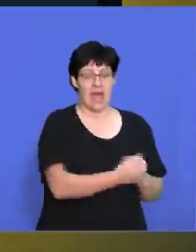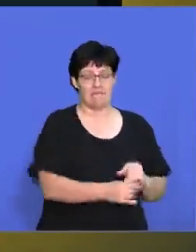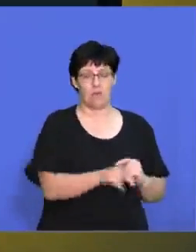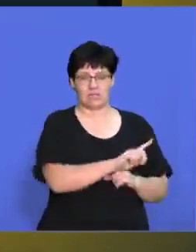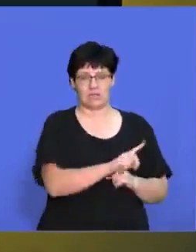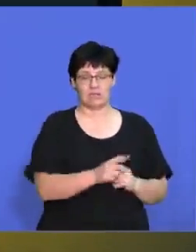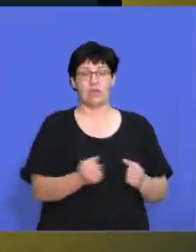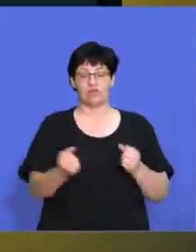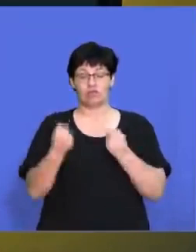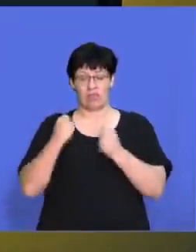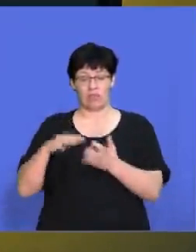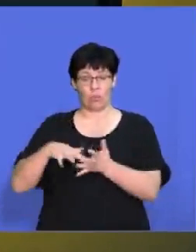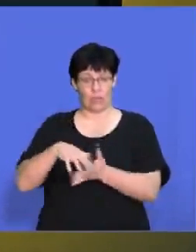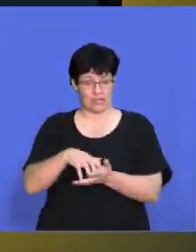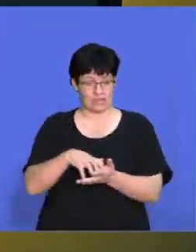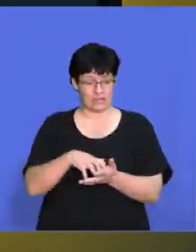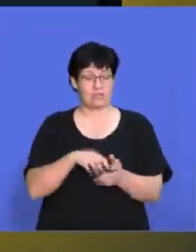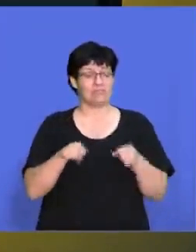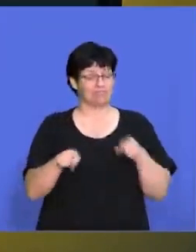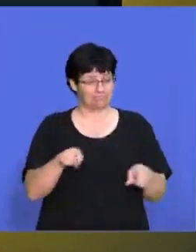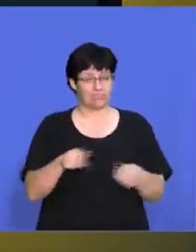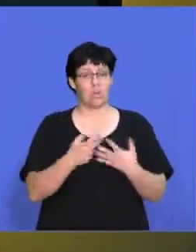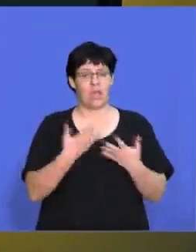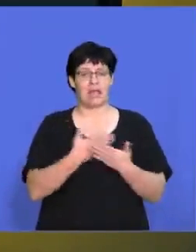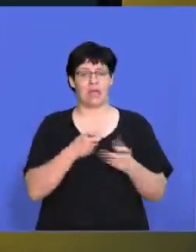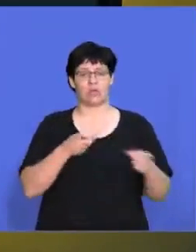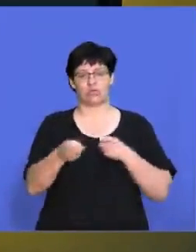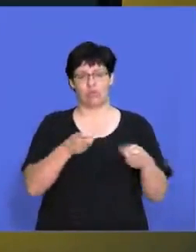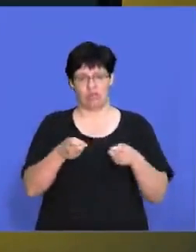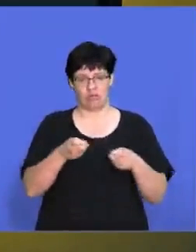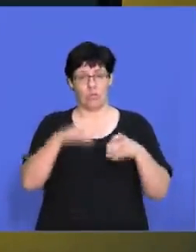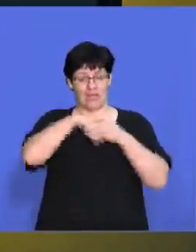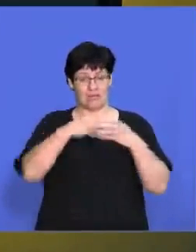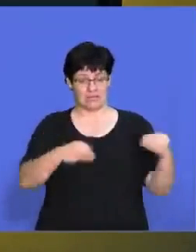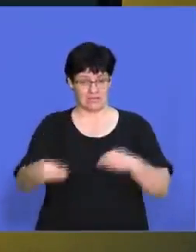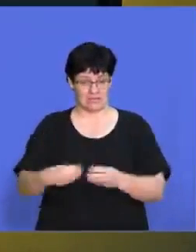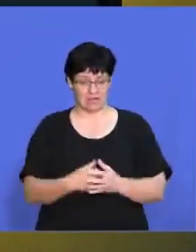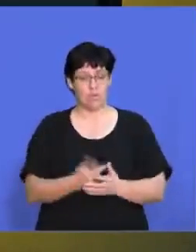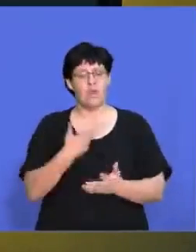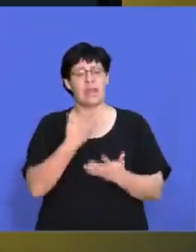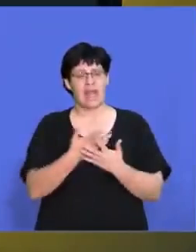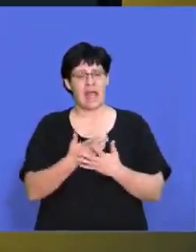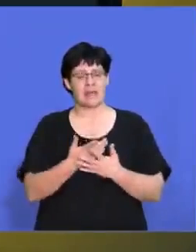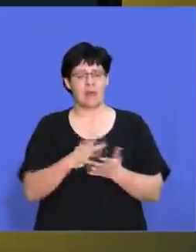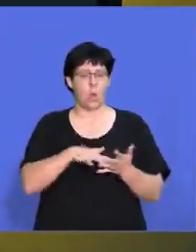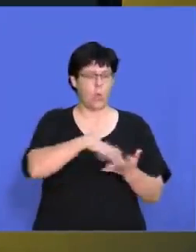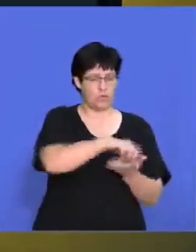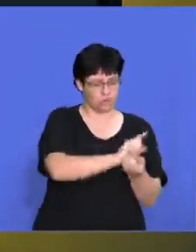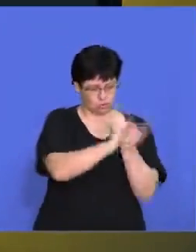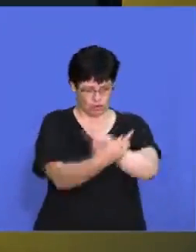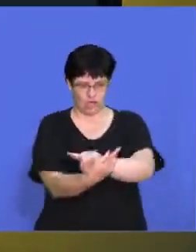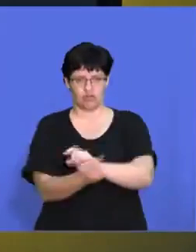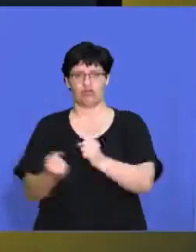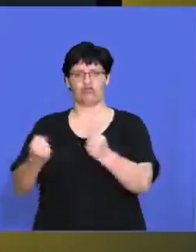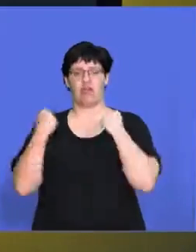are elements that we can control in the business. So we can turn a weakness into a strength if we really want to.